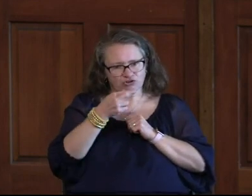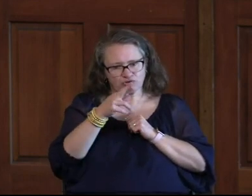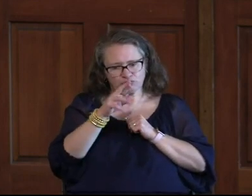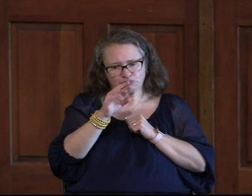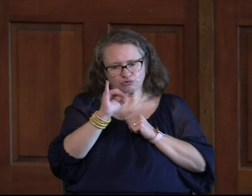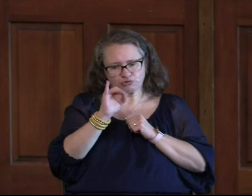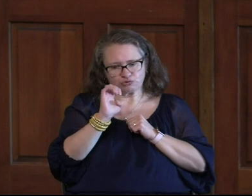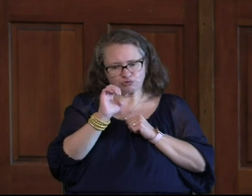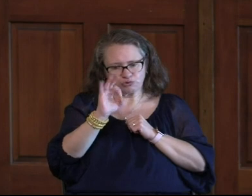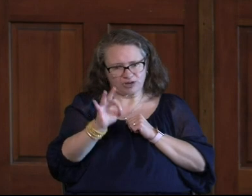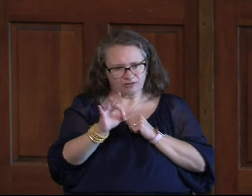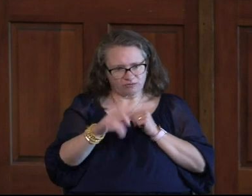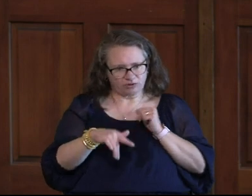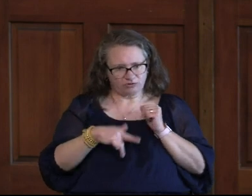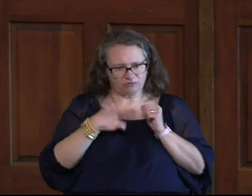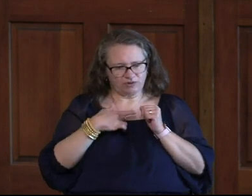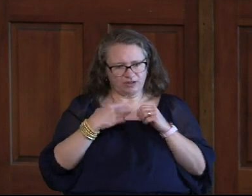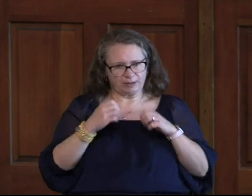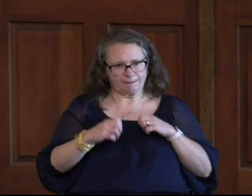feeling These emotions